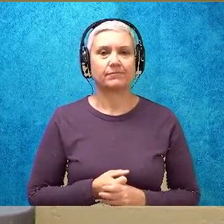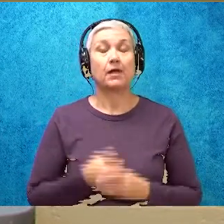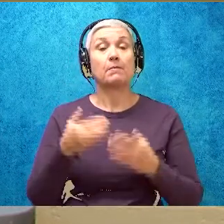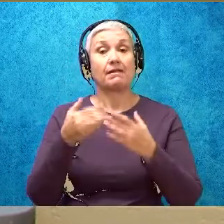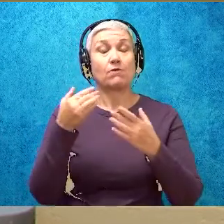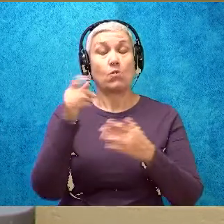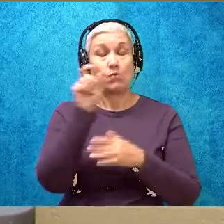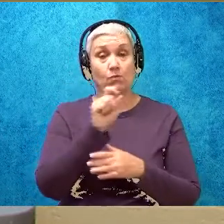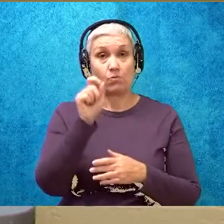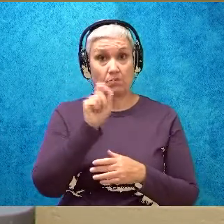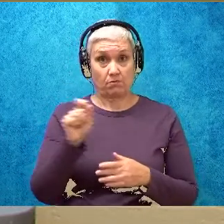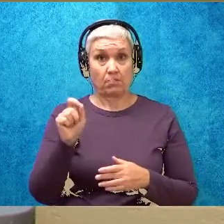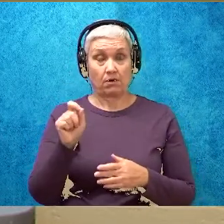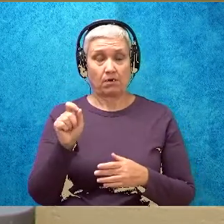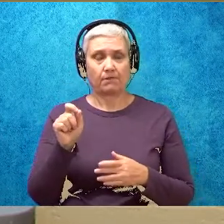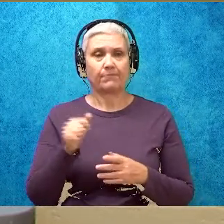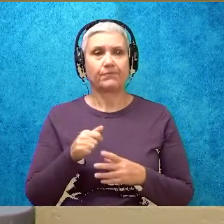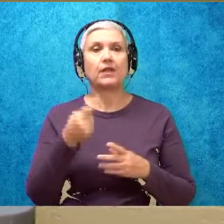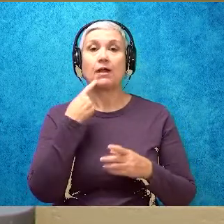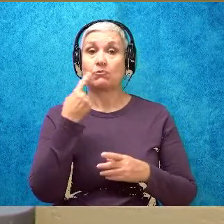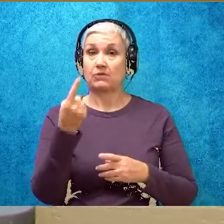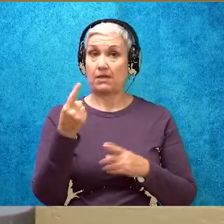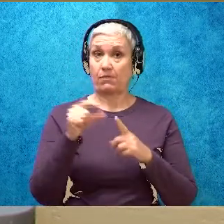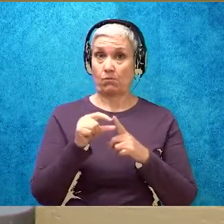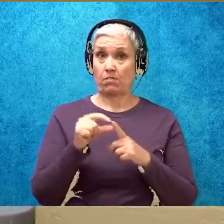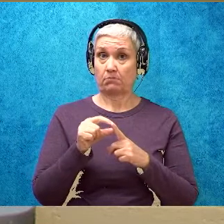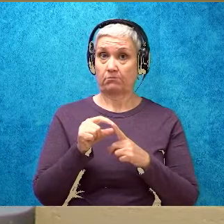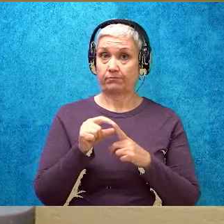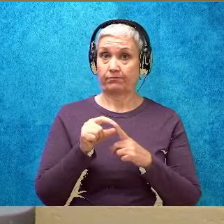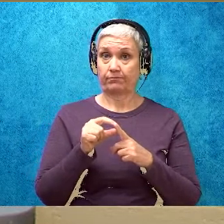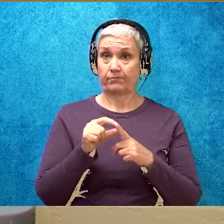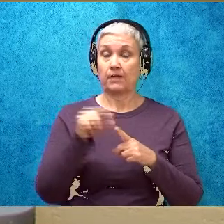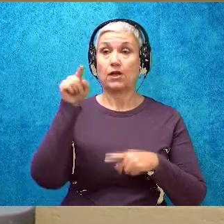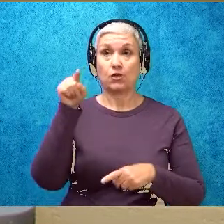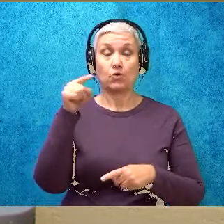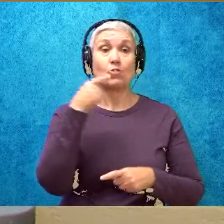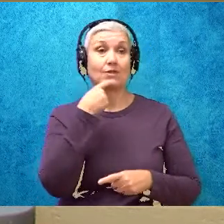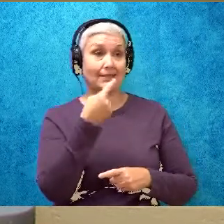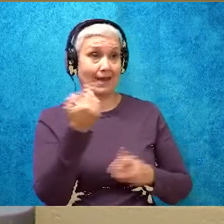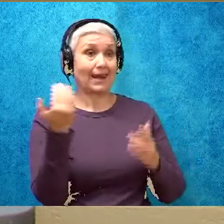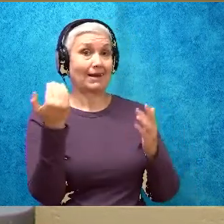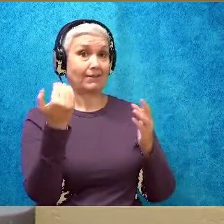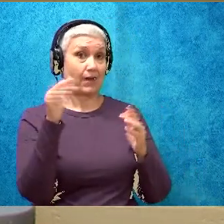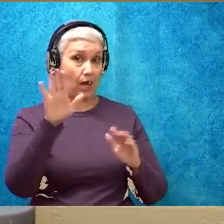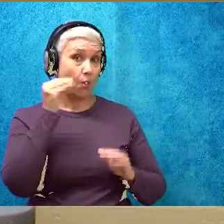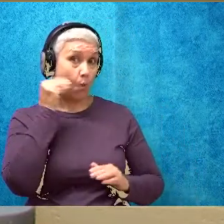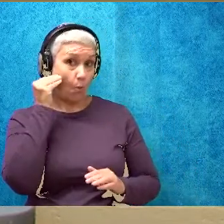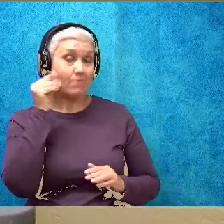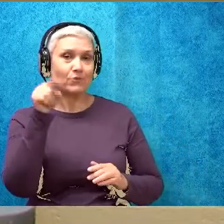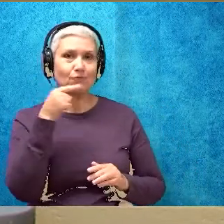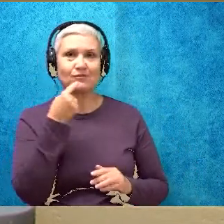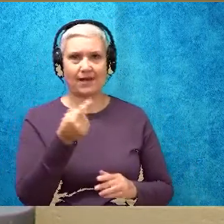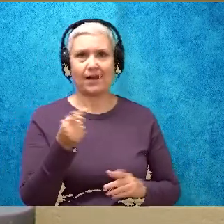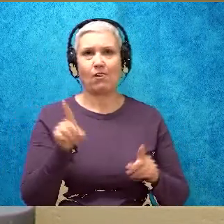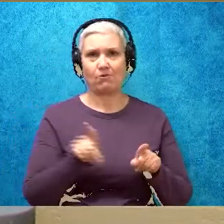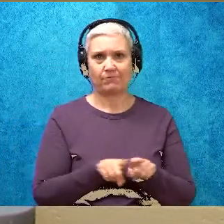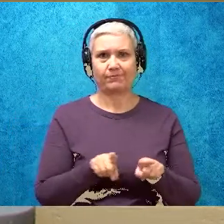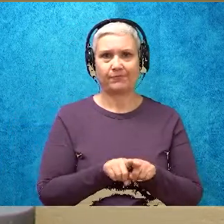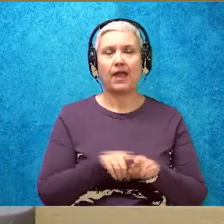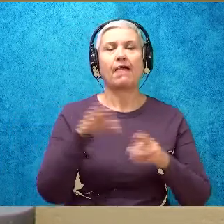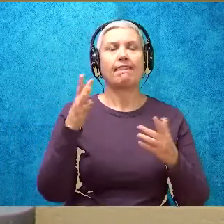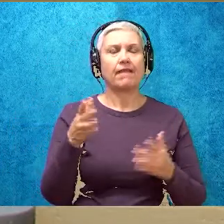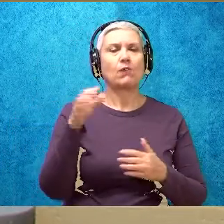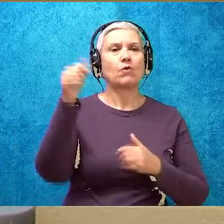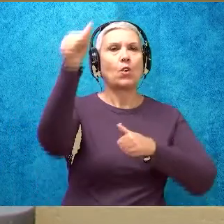words, I'm going to say the word. You guys are going to repeat the word after me. We're going to air spell